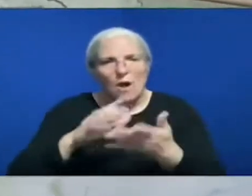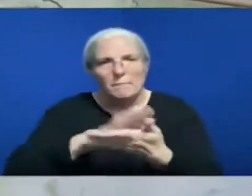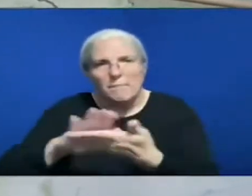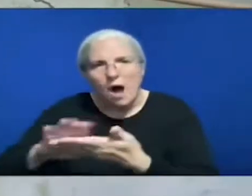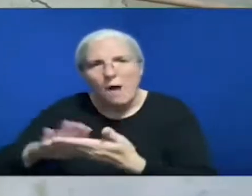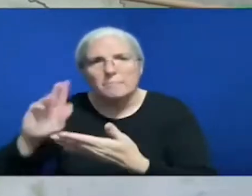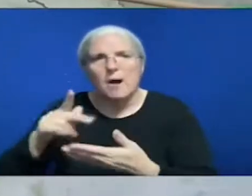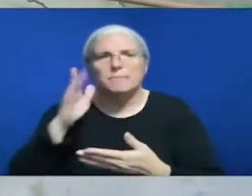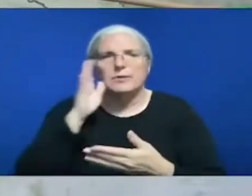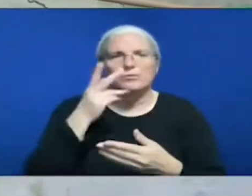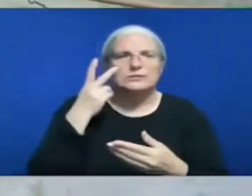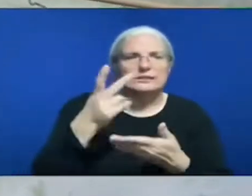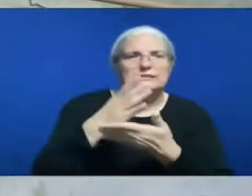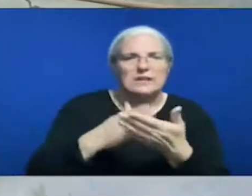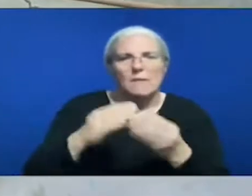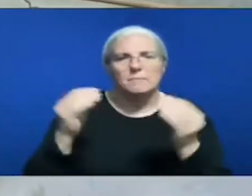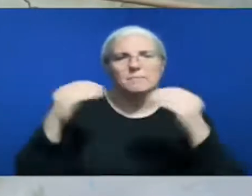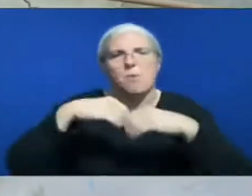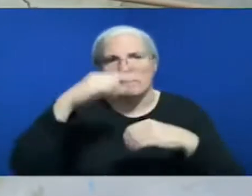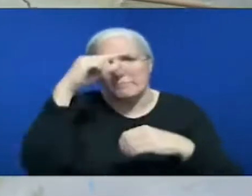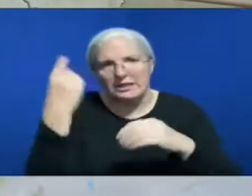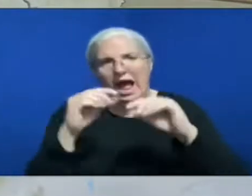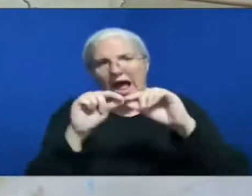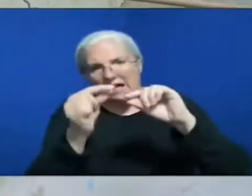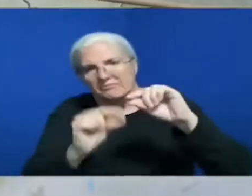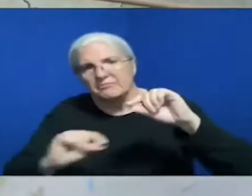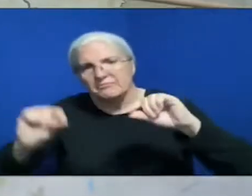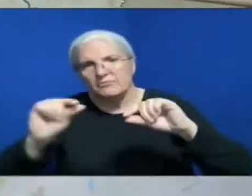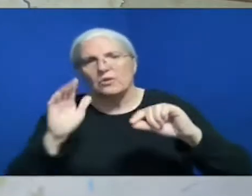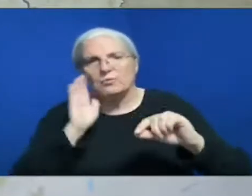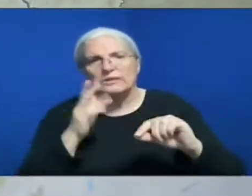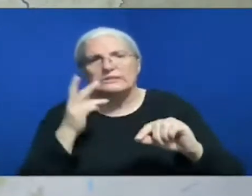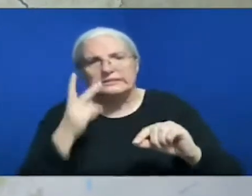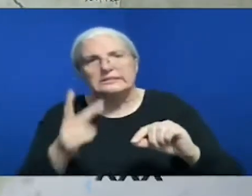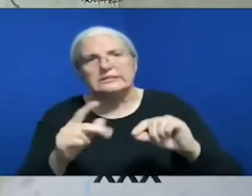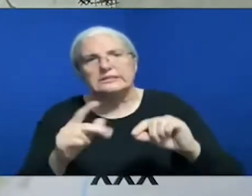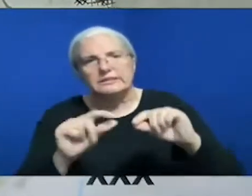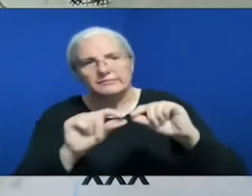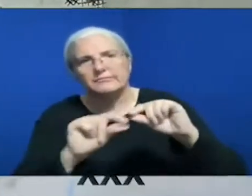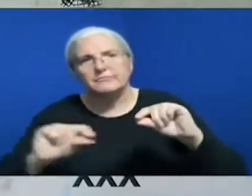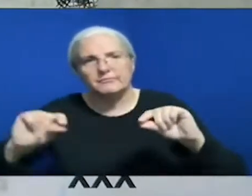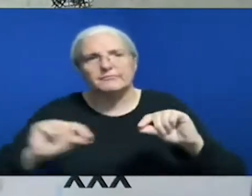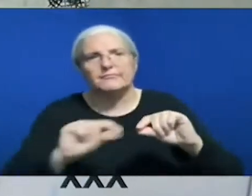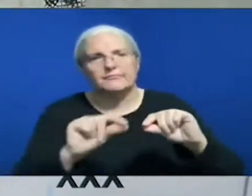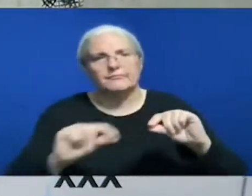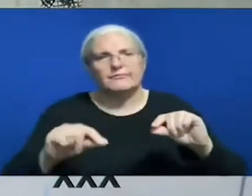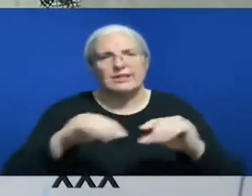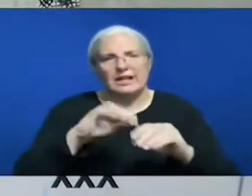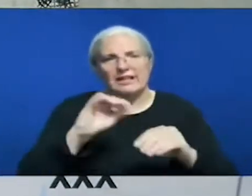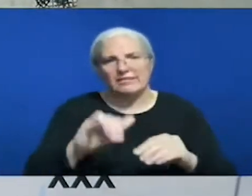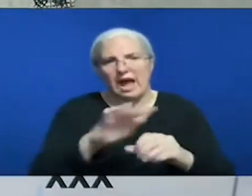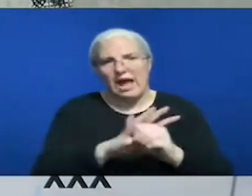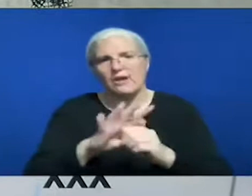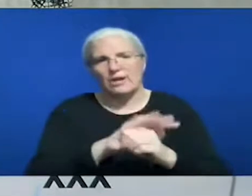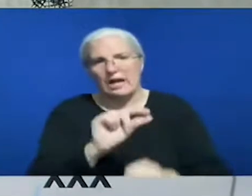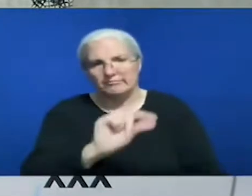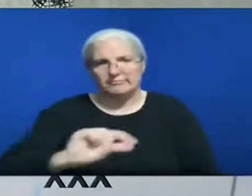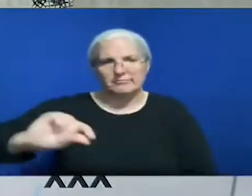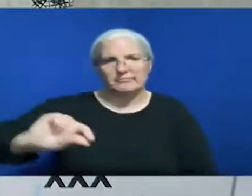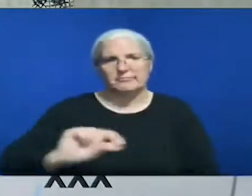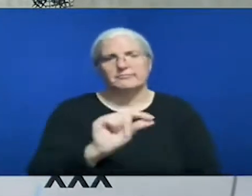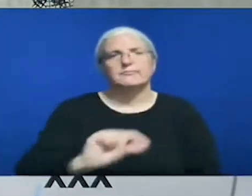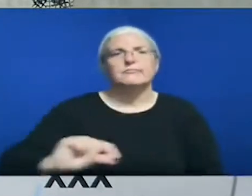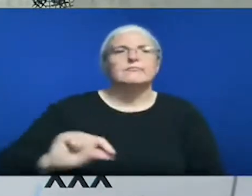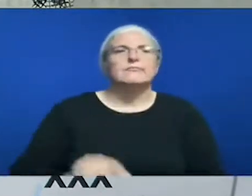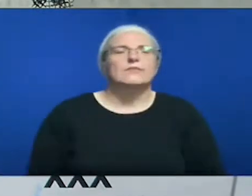drop point 263 which is here on the map coming down into Lake Davis the same thing goes for